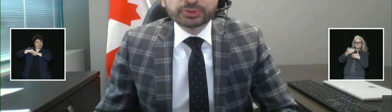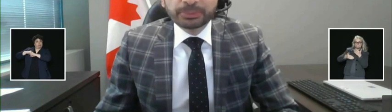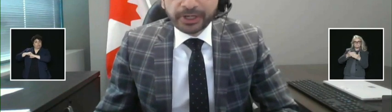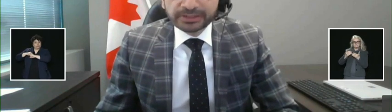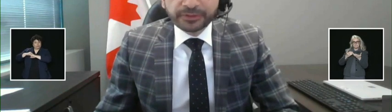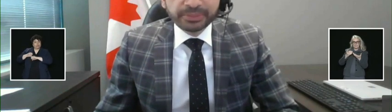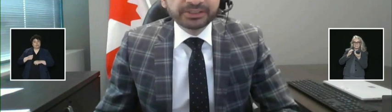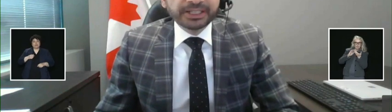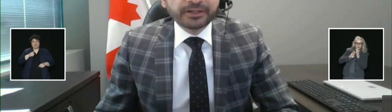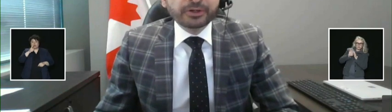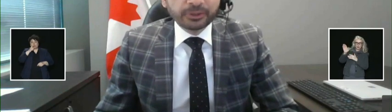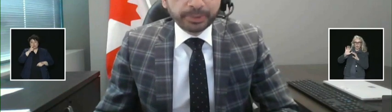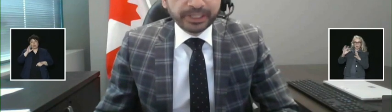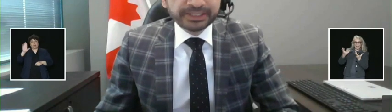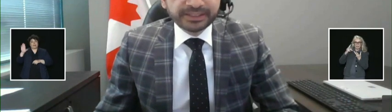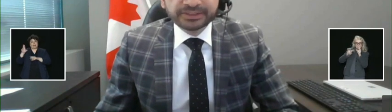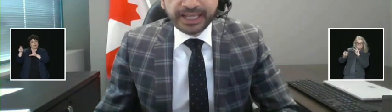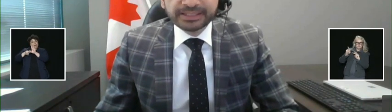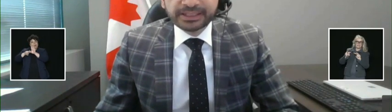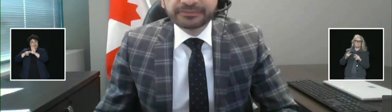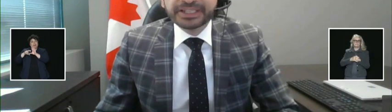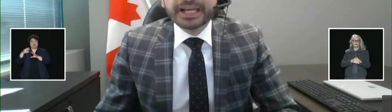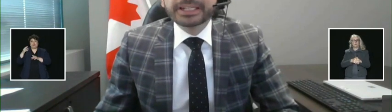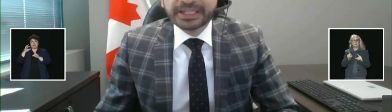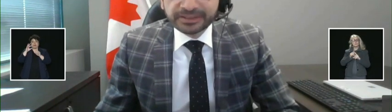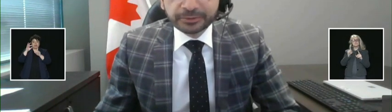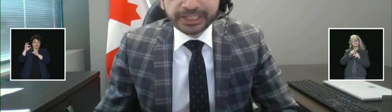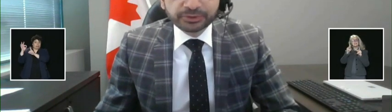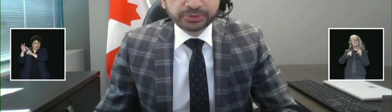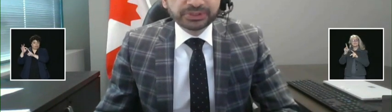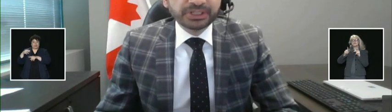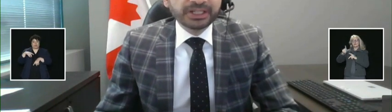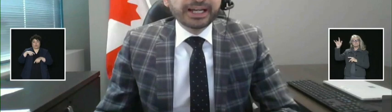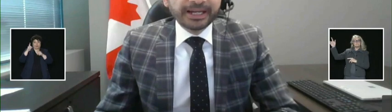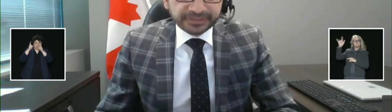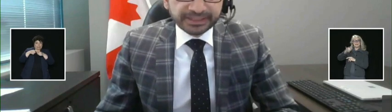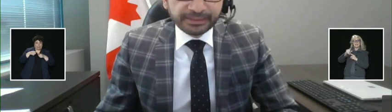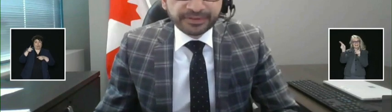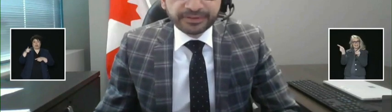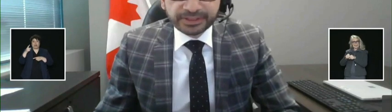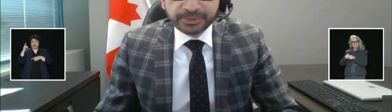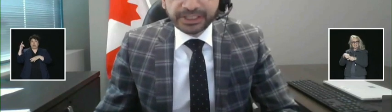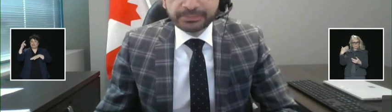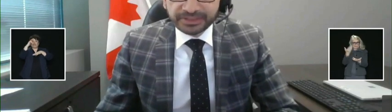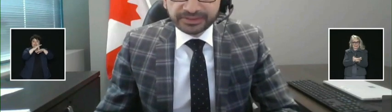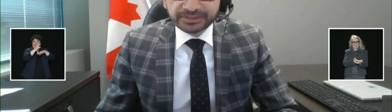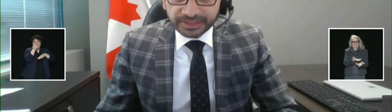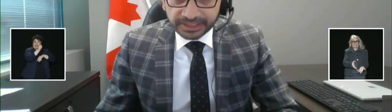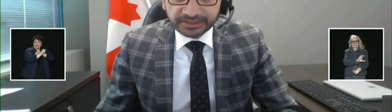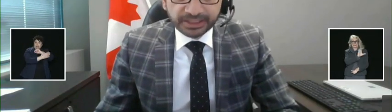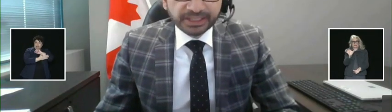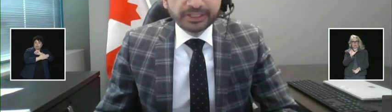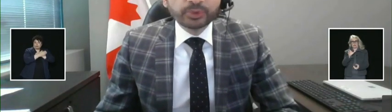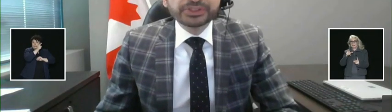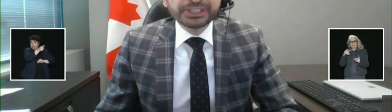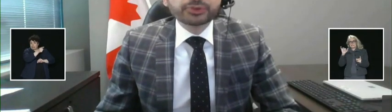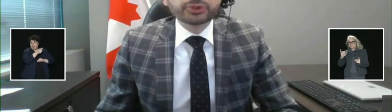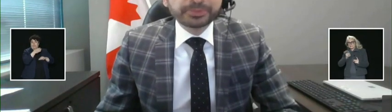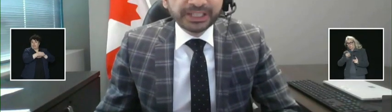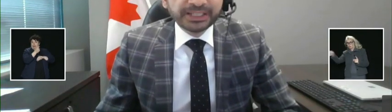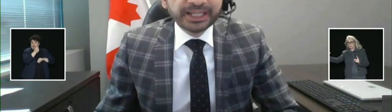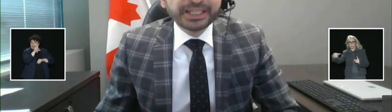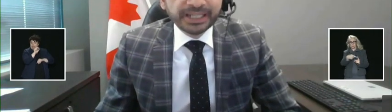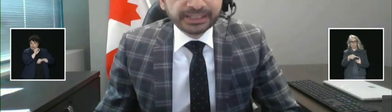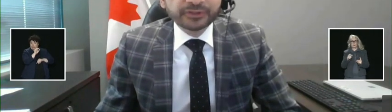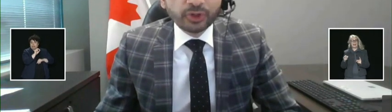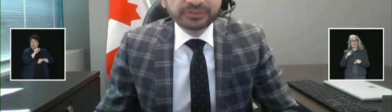passengers who depart from India or Pakistan to Canada via an indirect route after 11.30 p.m. Eastern tonight will